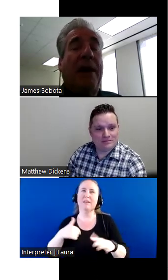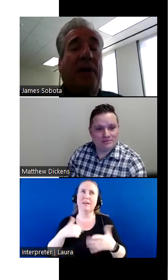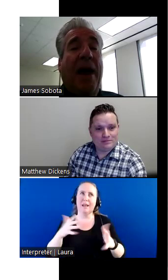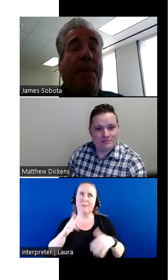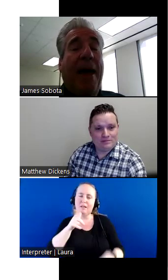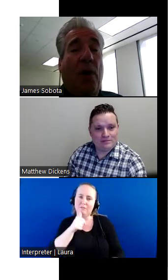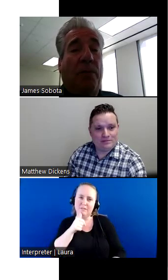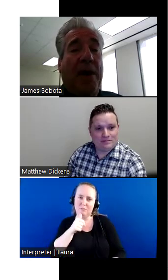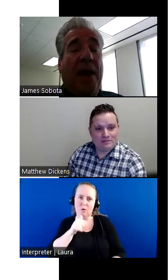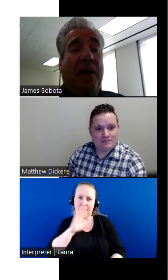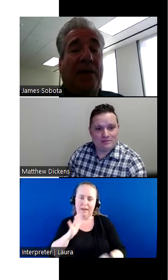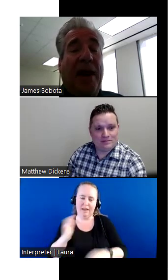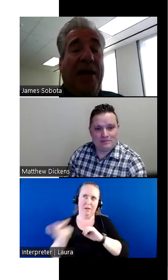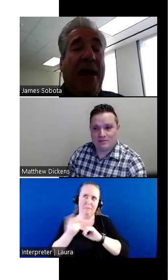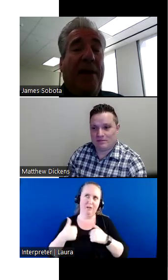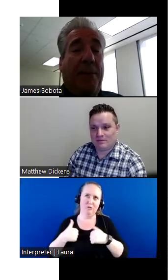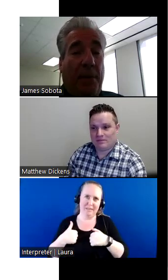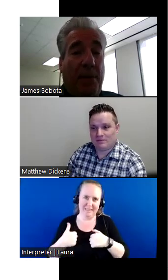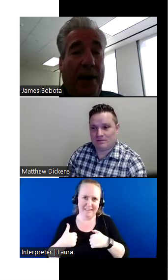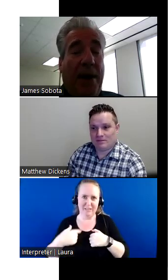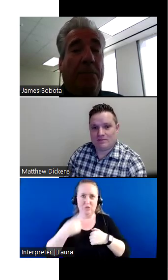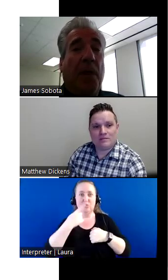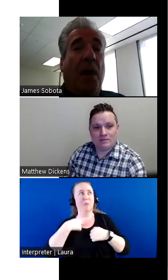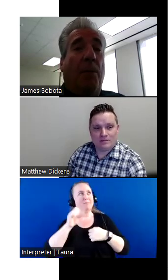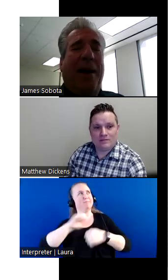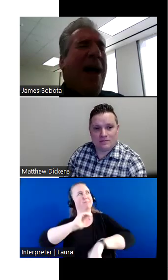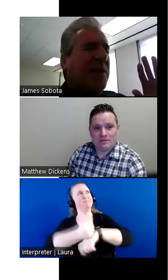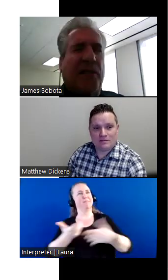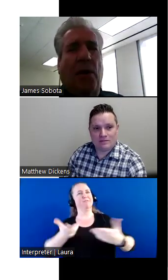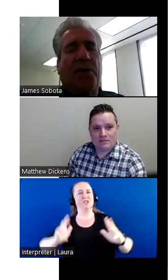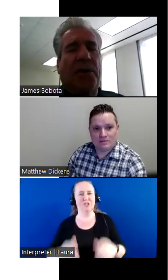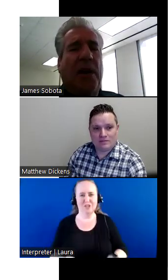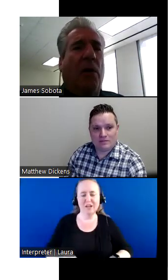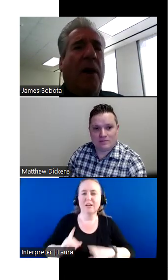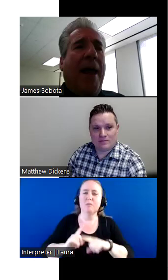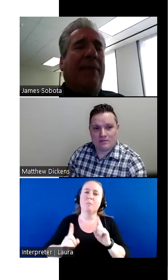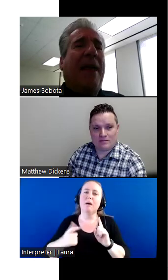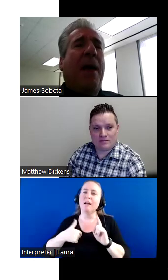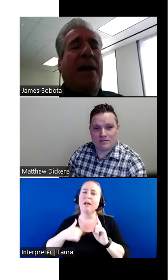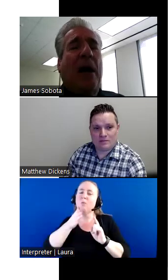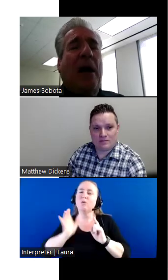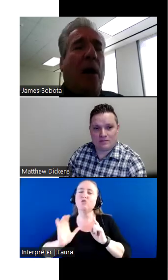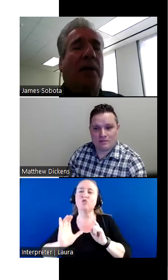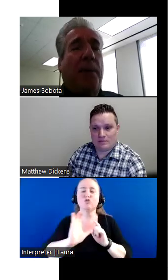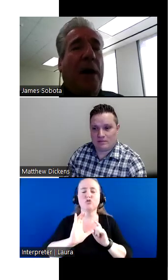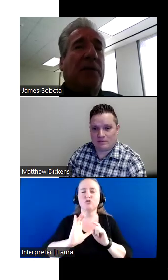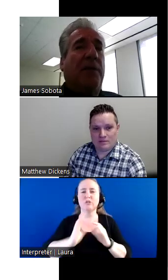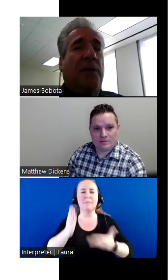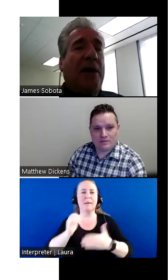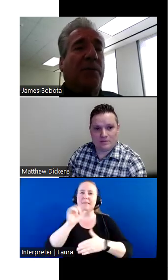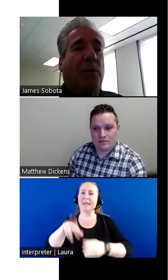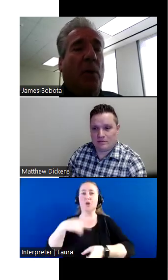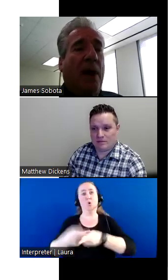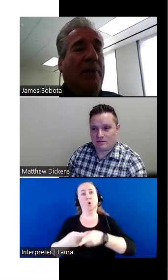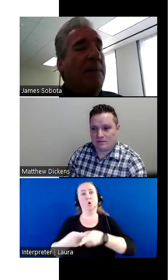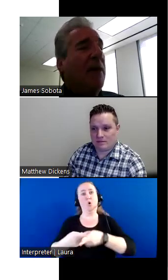disappointed they never got back with me to say they have implemented it. But I search, you know, and they may not call it the positive